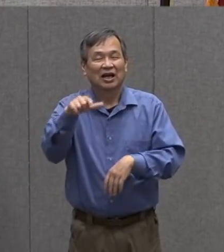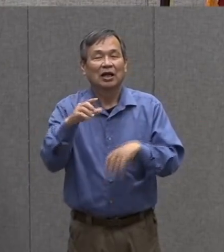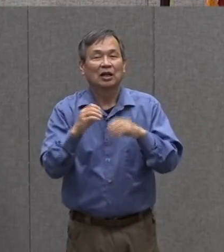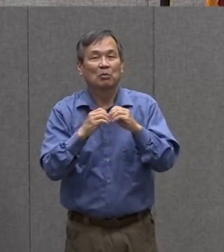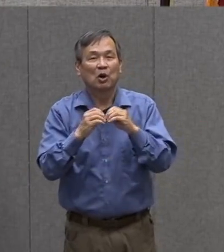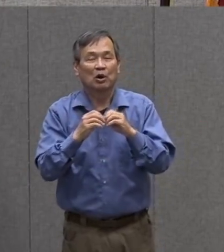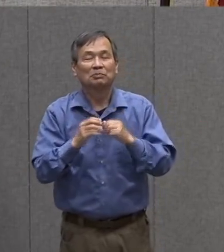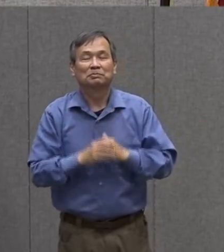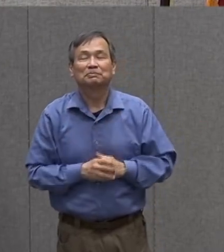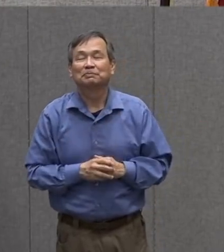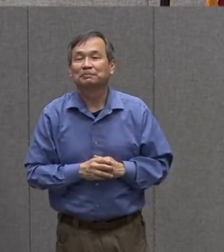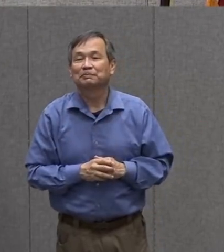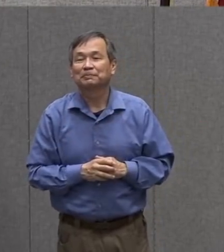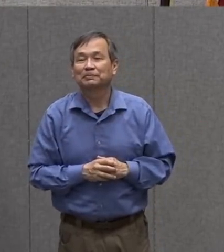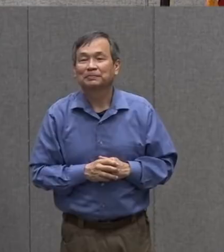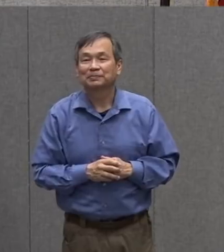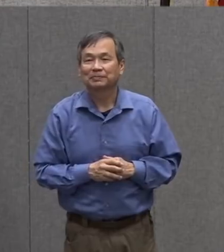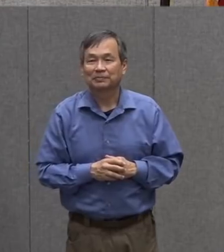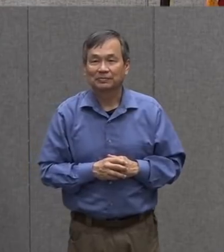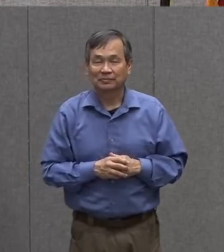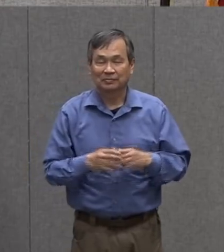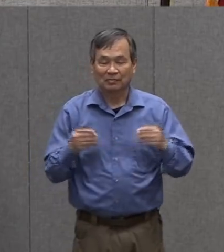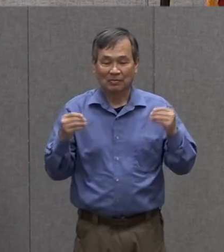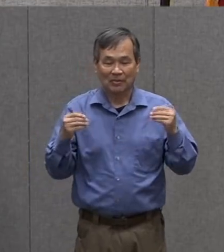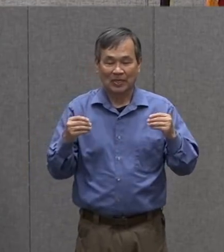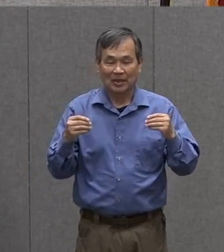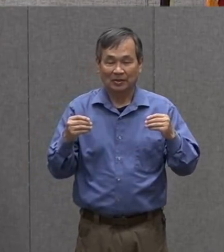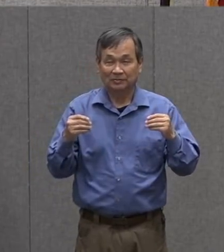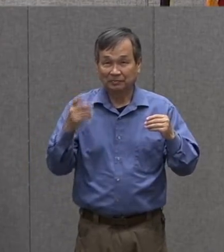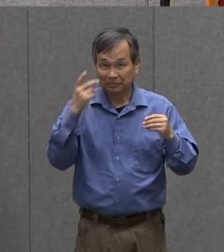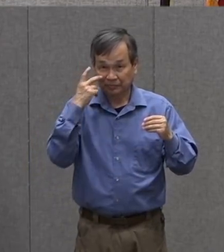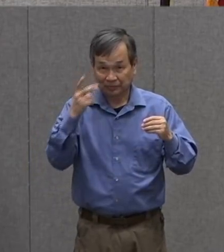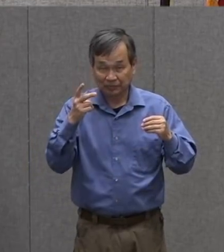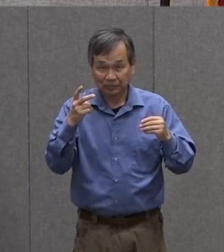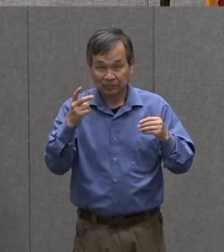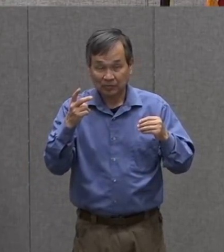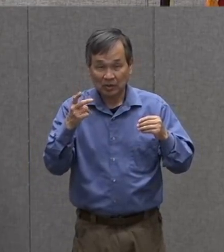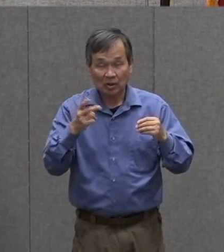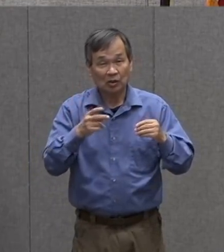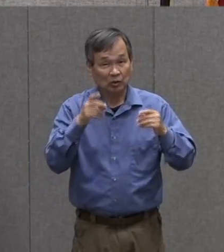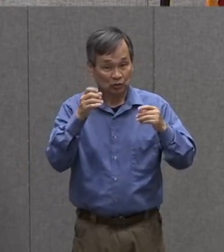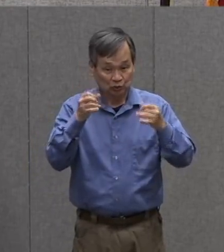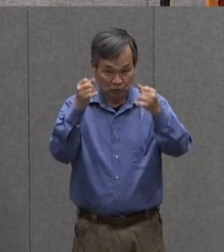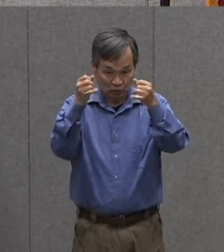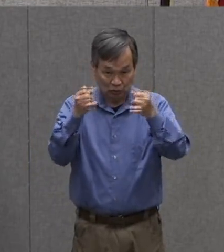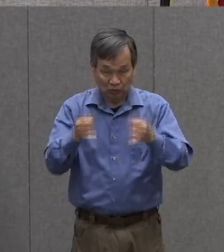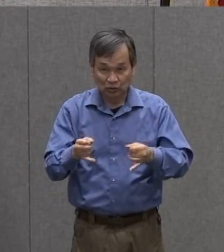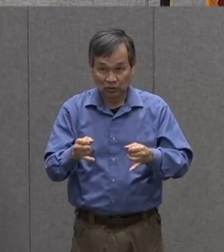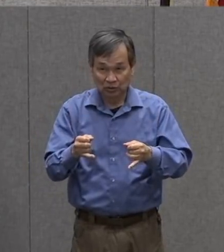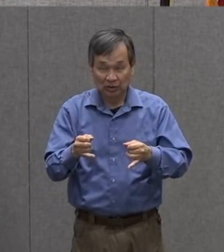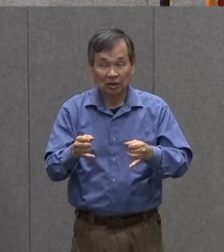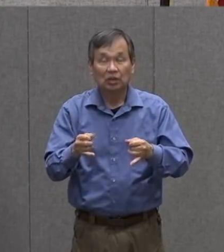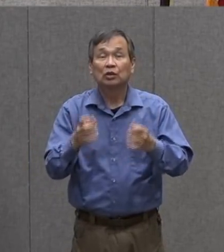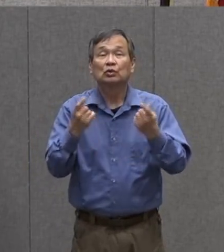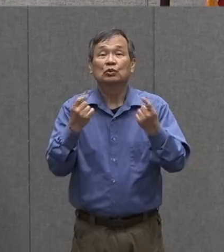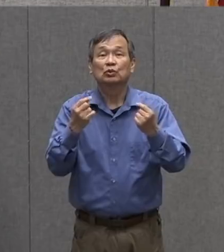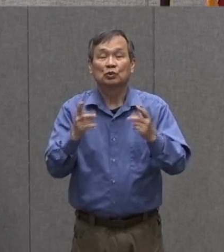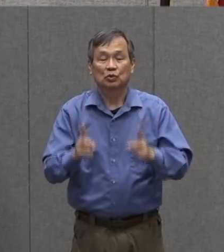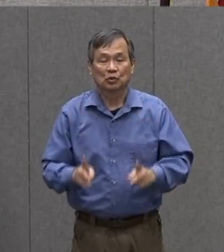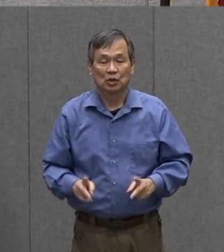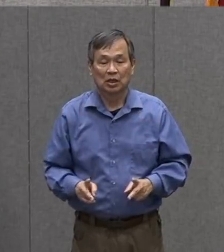when we're finished so along those two folds on the top of the paper miss roxanne we are going to cut cut